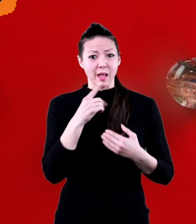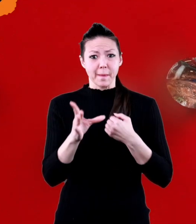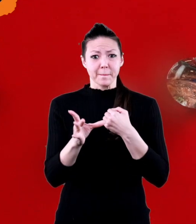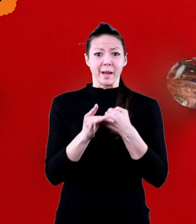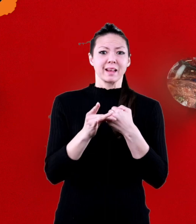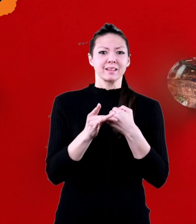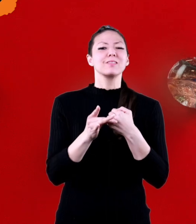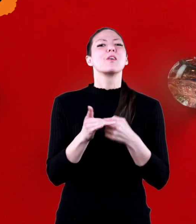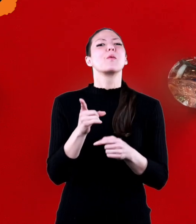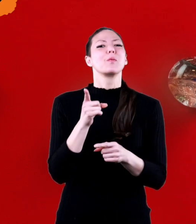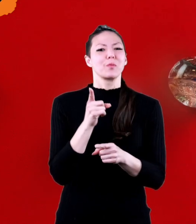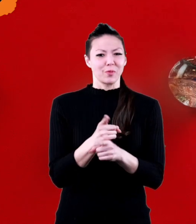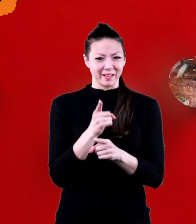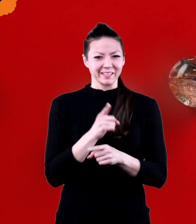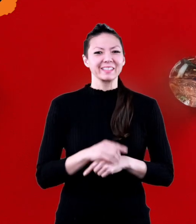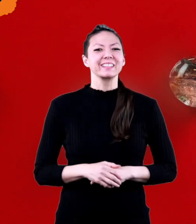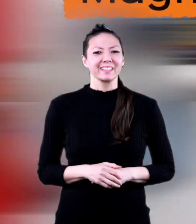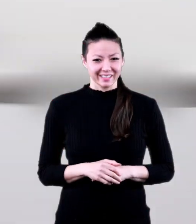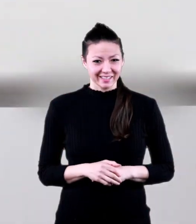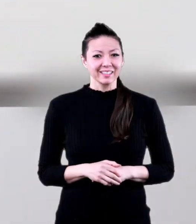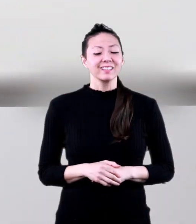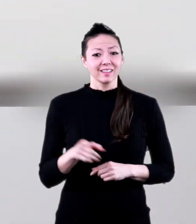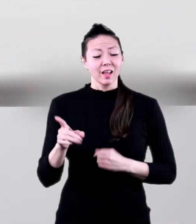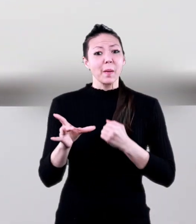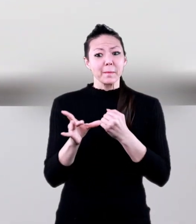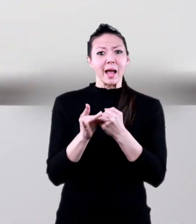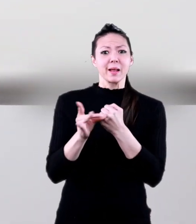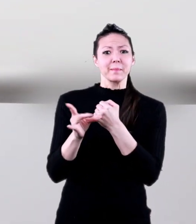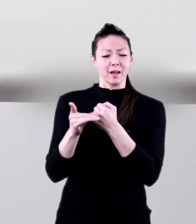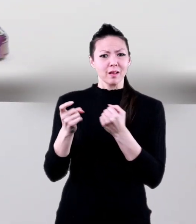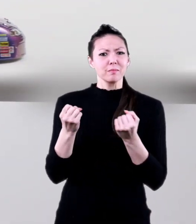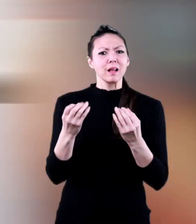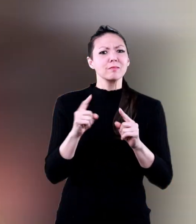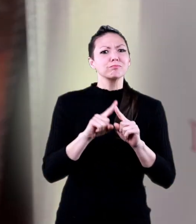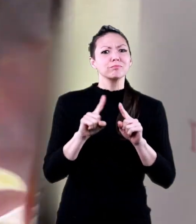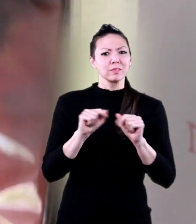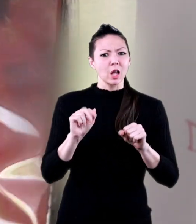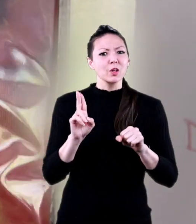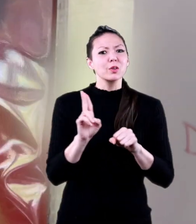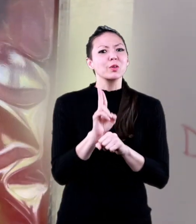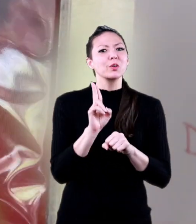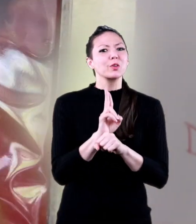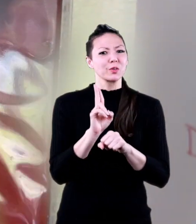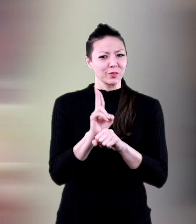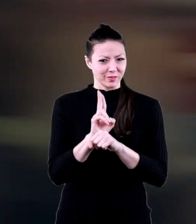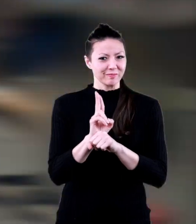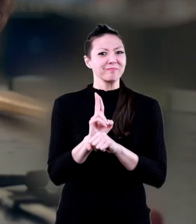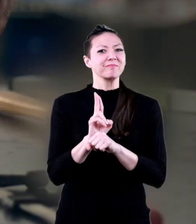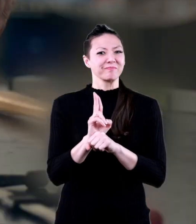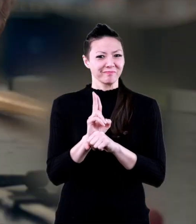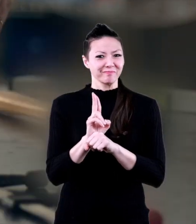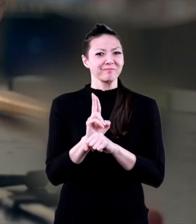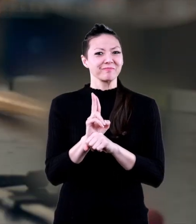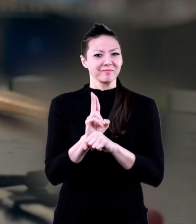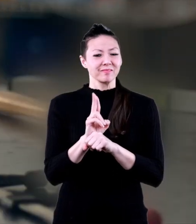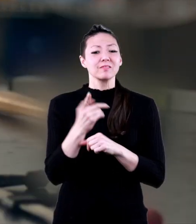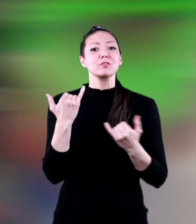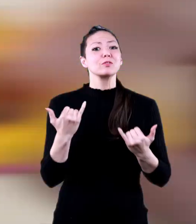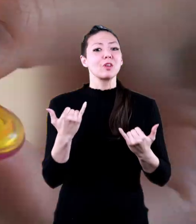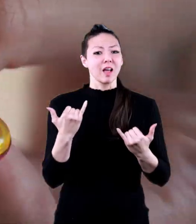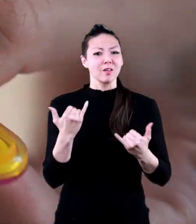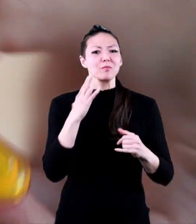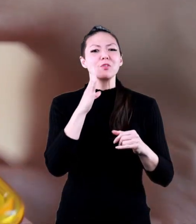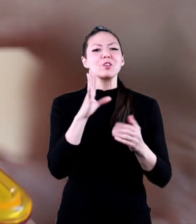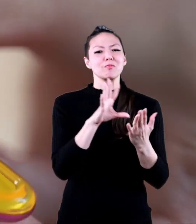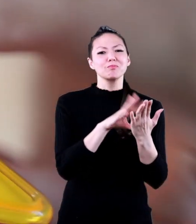you said magnets, you are right. Magnets are used in many places for many things, and